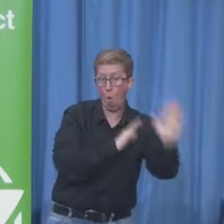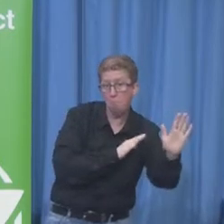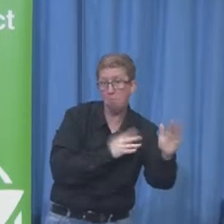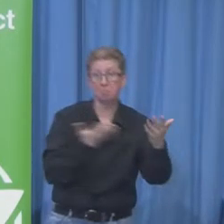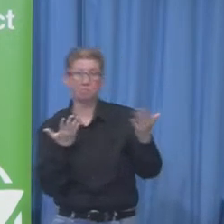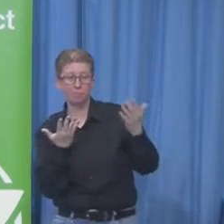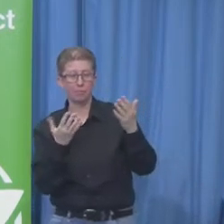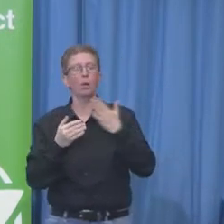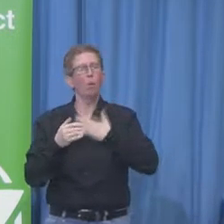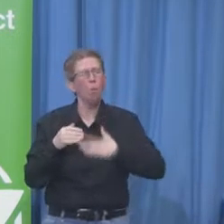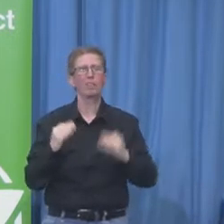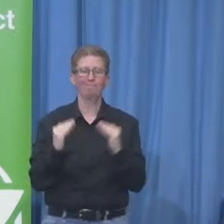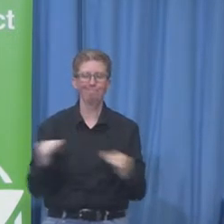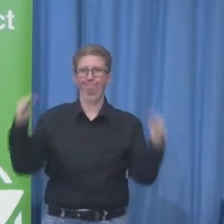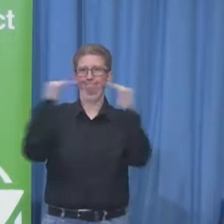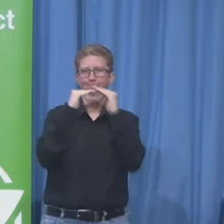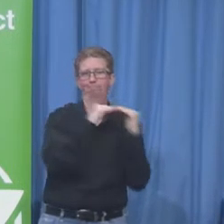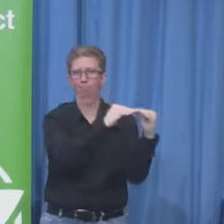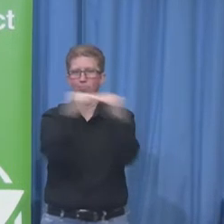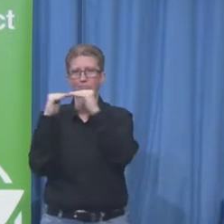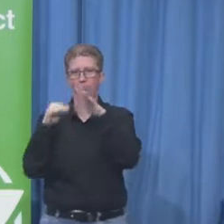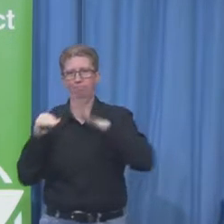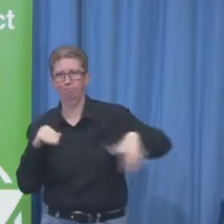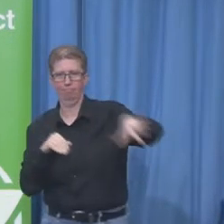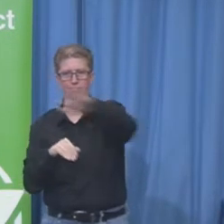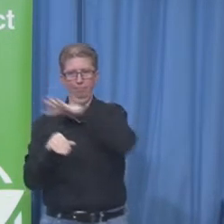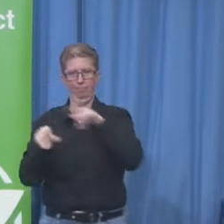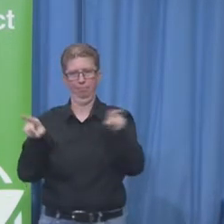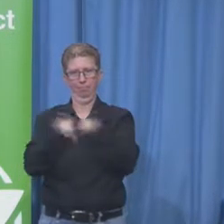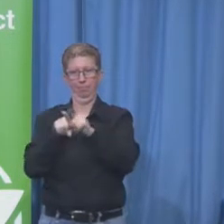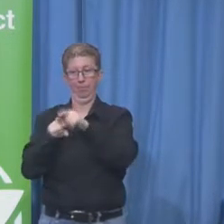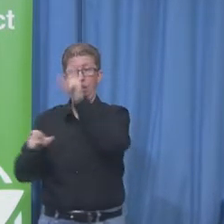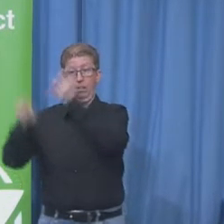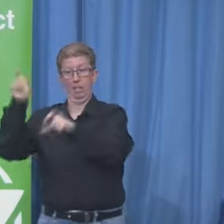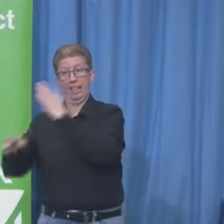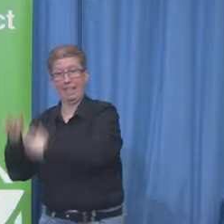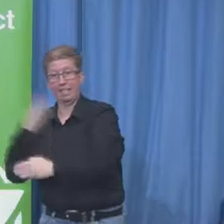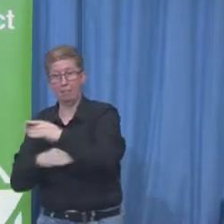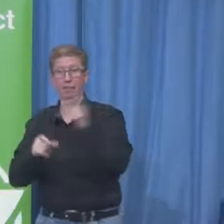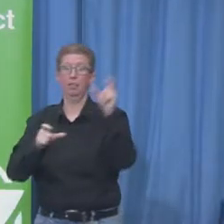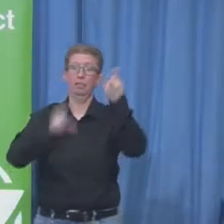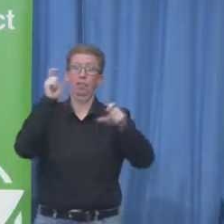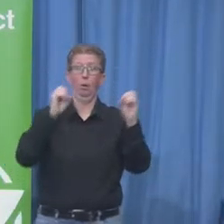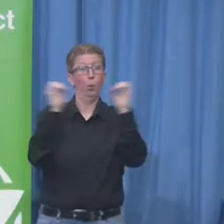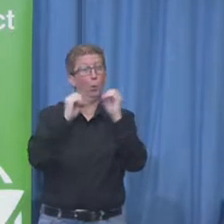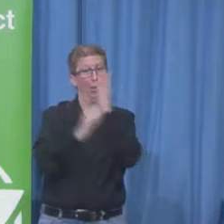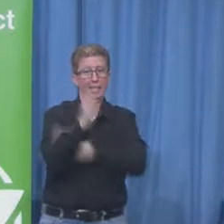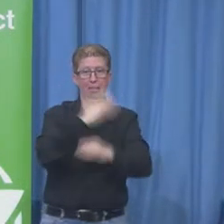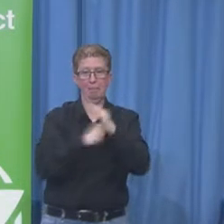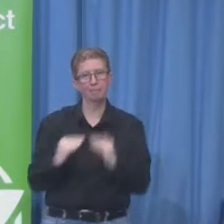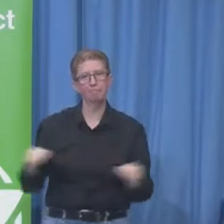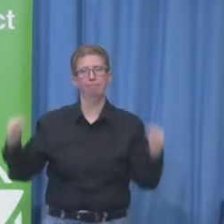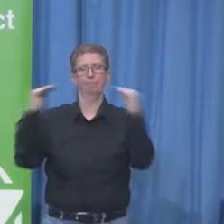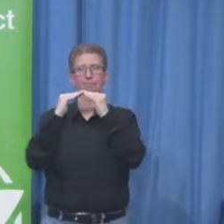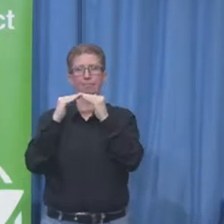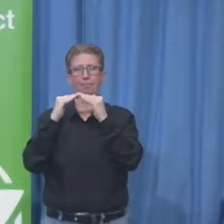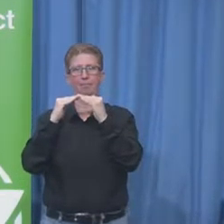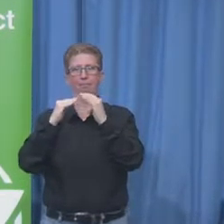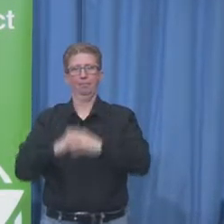else. That's what we inspired to do. And our vision was work is something you do, not a place that you go.